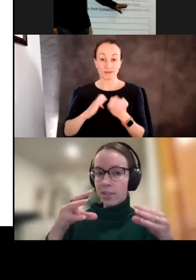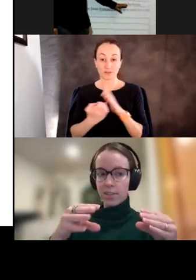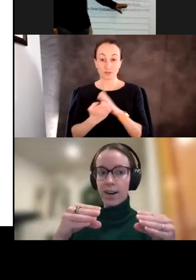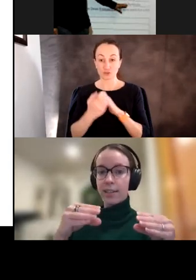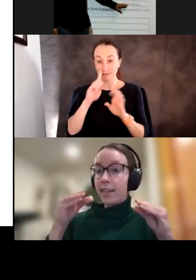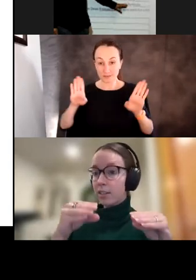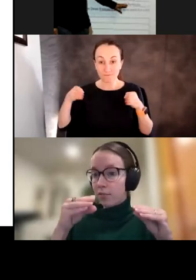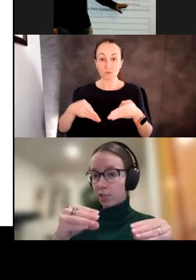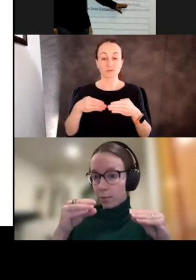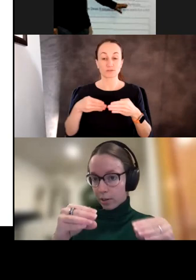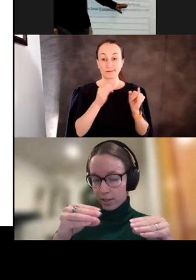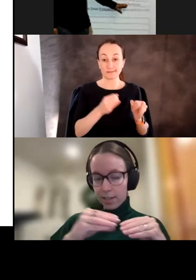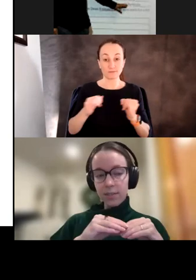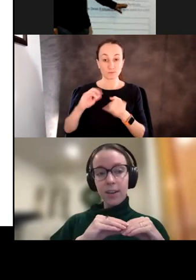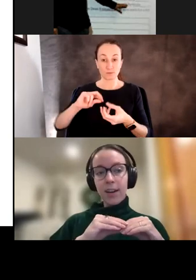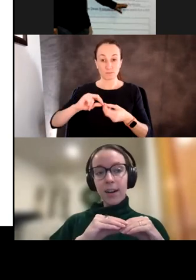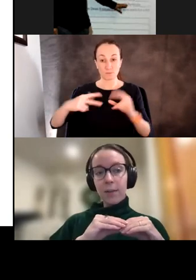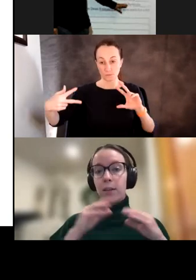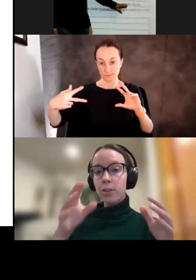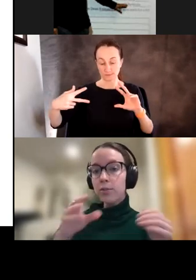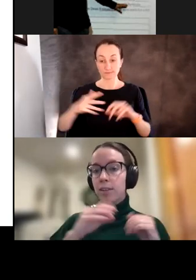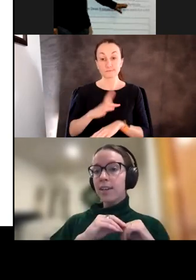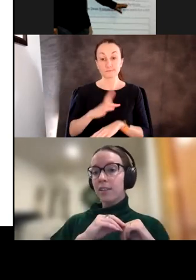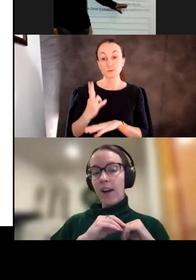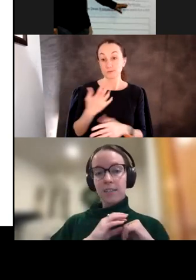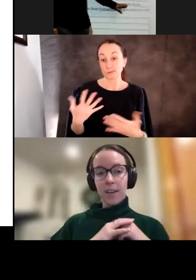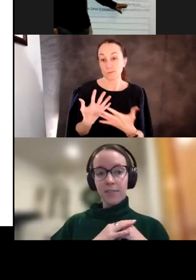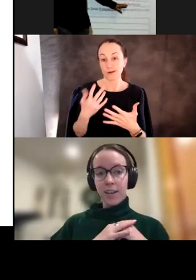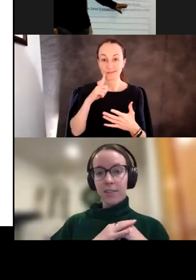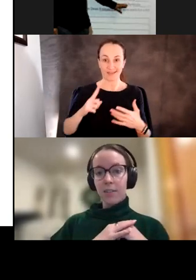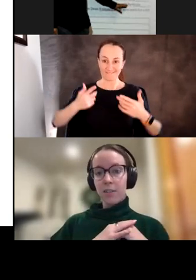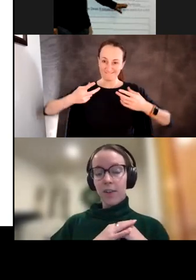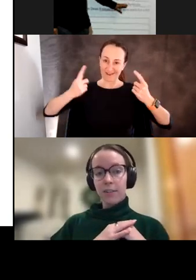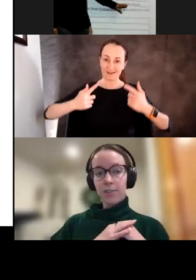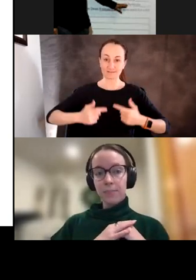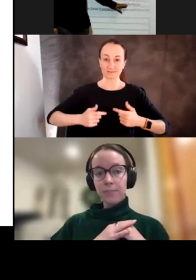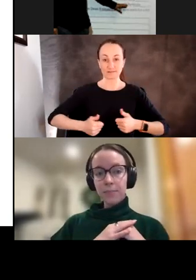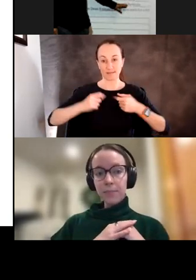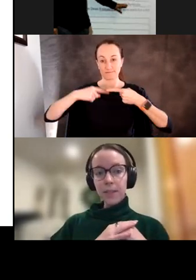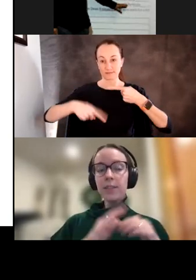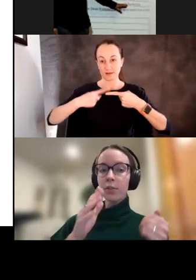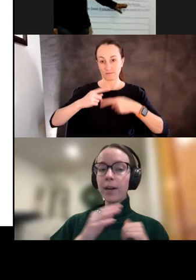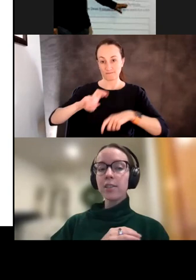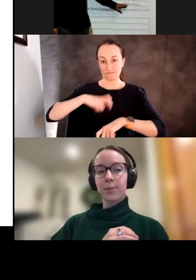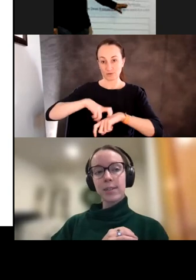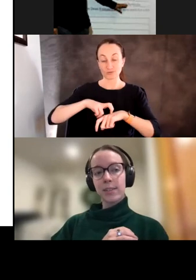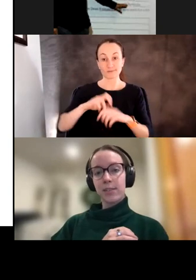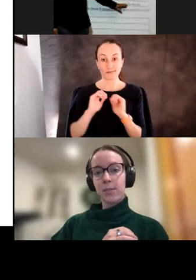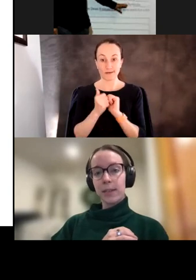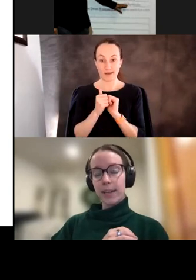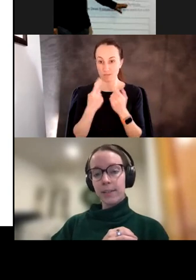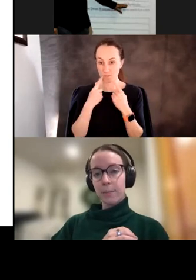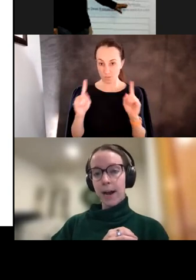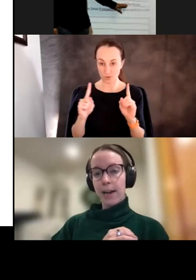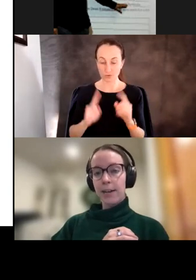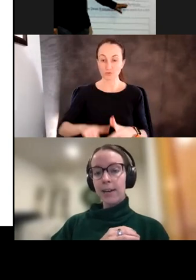that's focused on individual proteins, using the fast life cycle of this virus. And so the way this works is